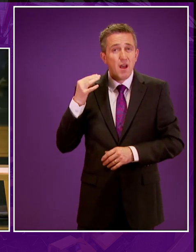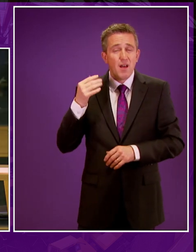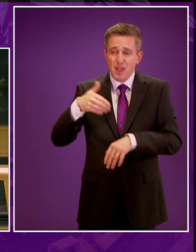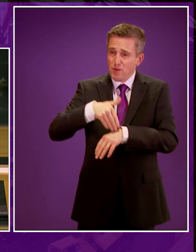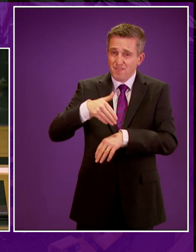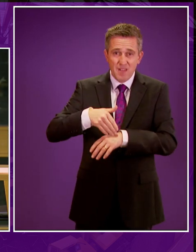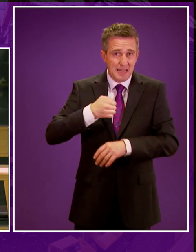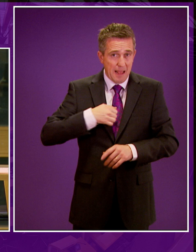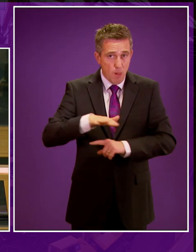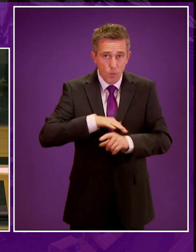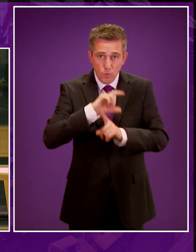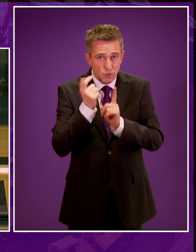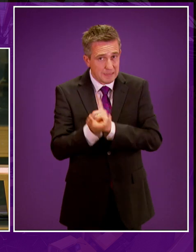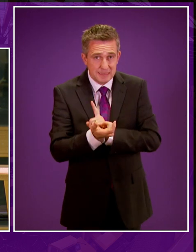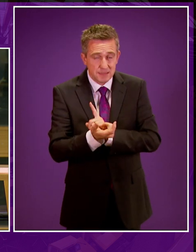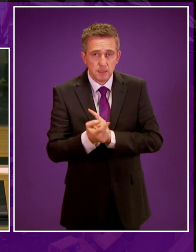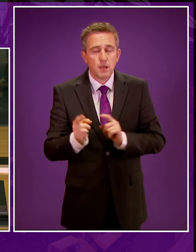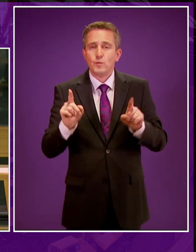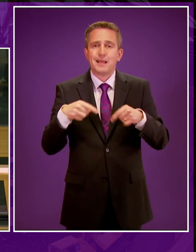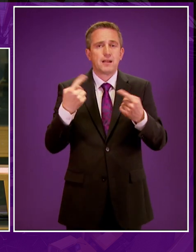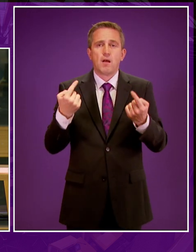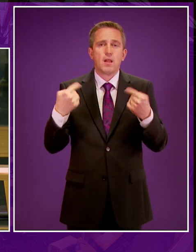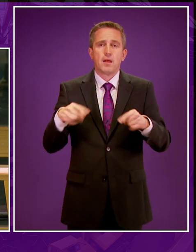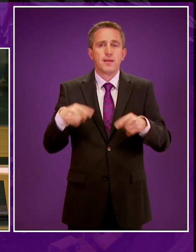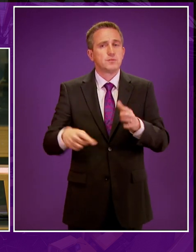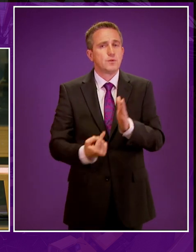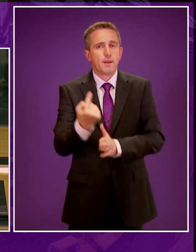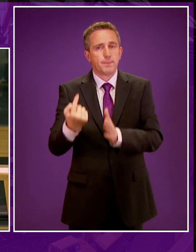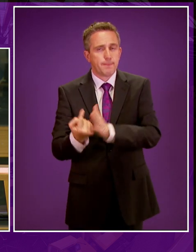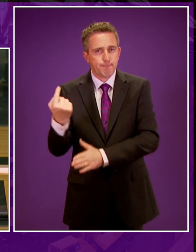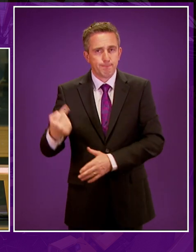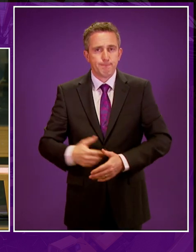detrimental to our communities, and we simply cannot stand by and let it happen.